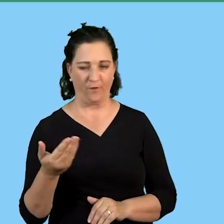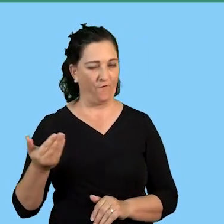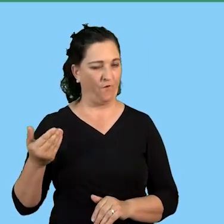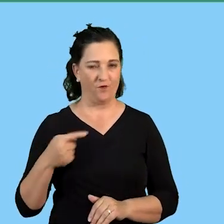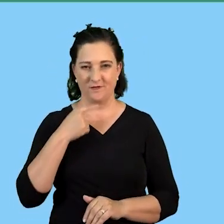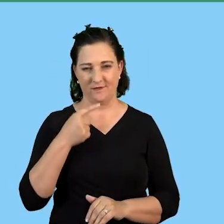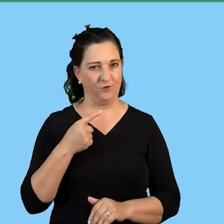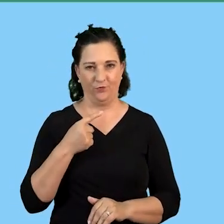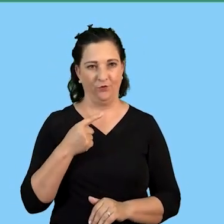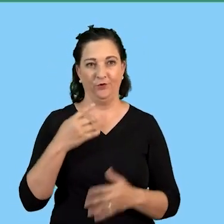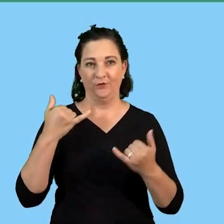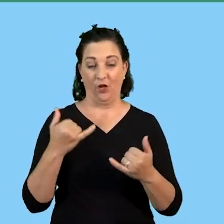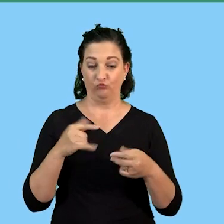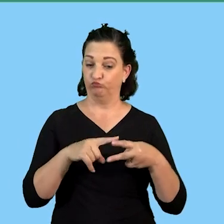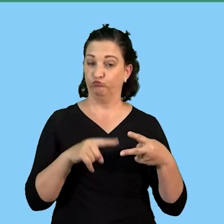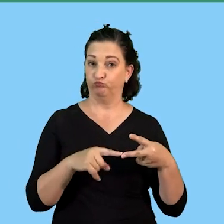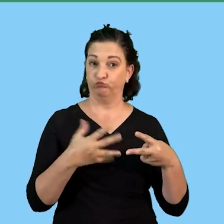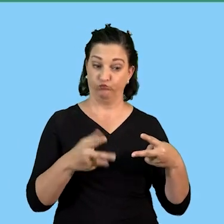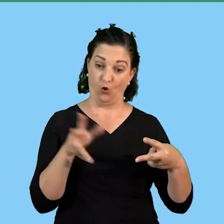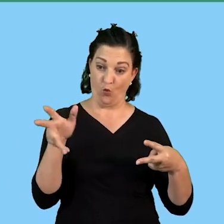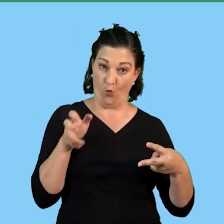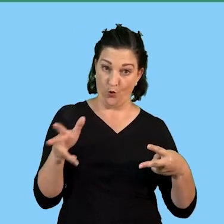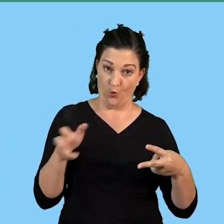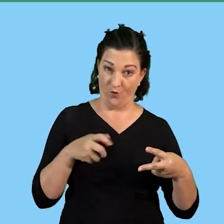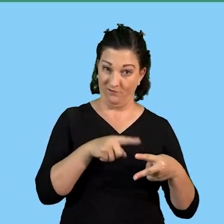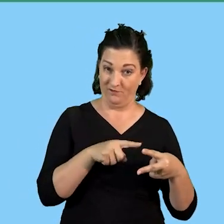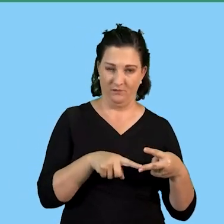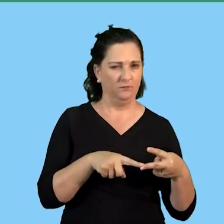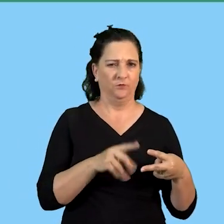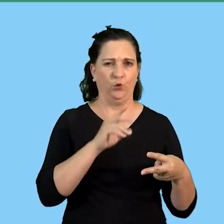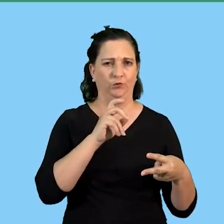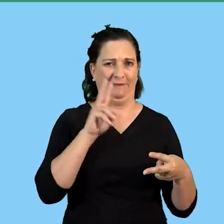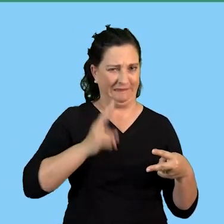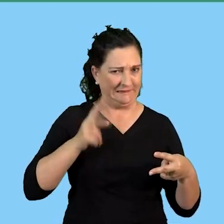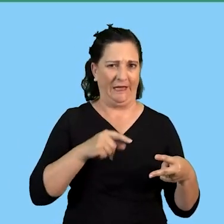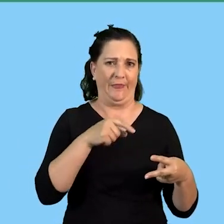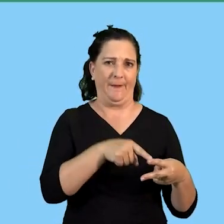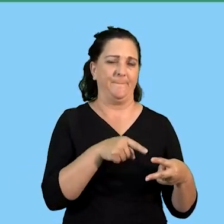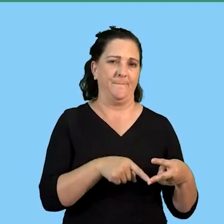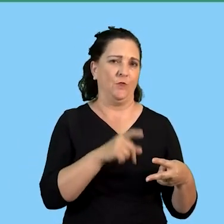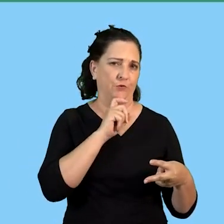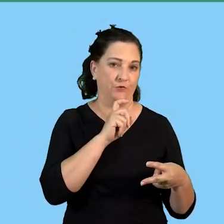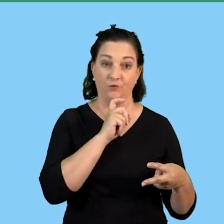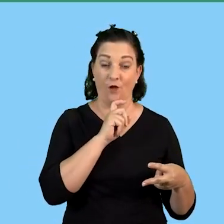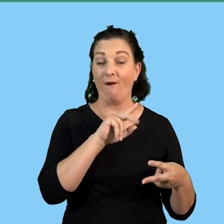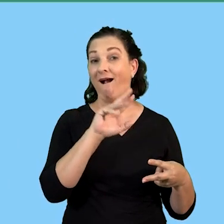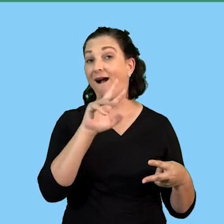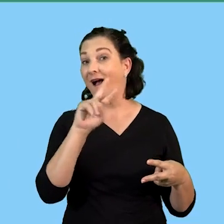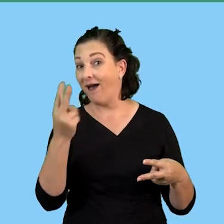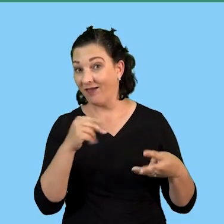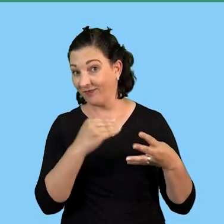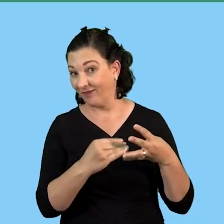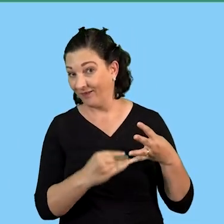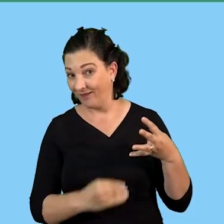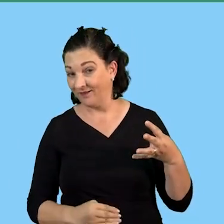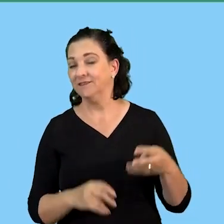have mentioned previously those two that we have quoted on the scenario we must not re-mention them but we must focus on